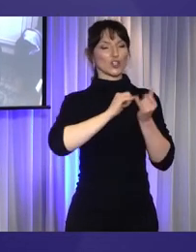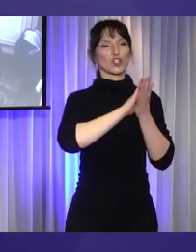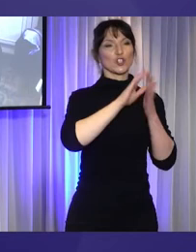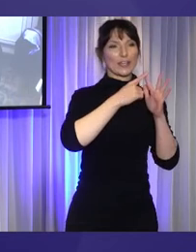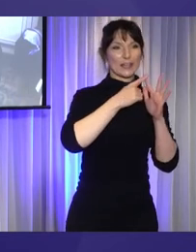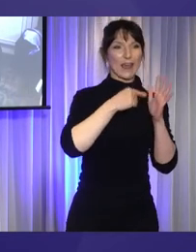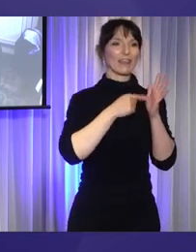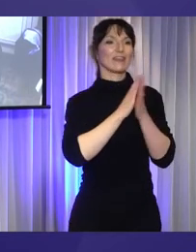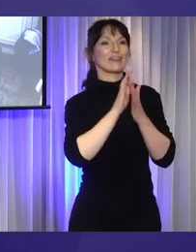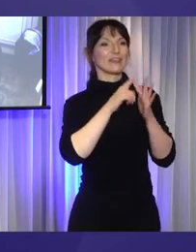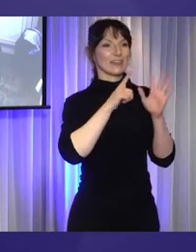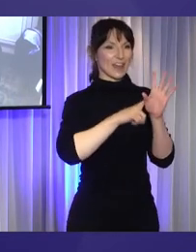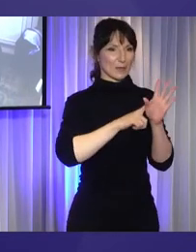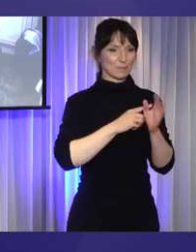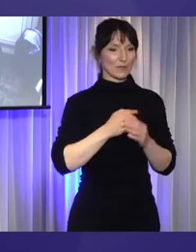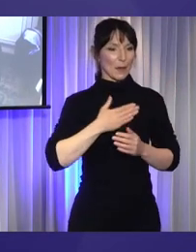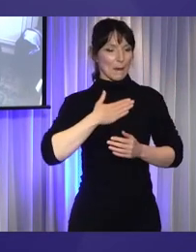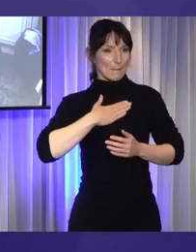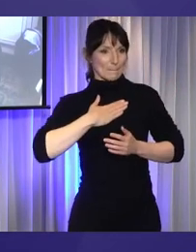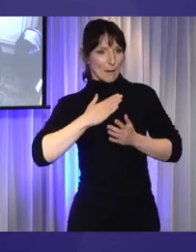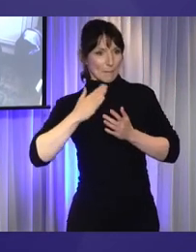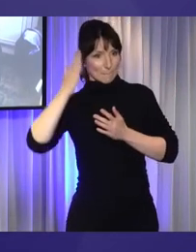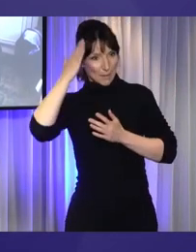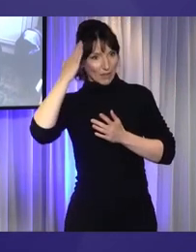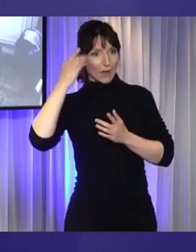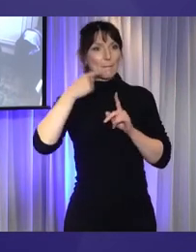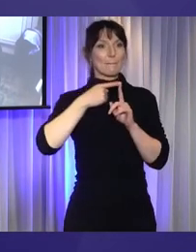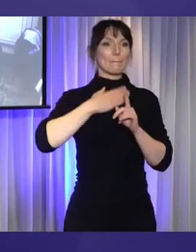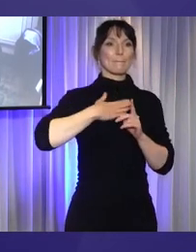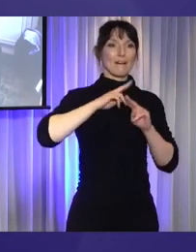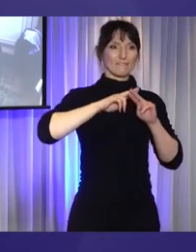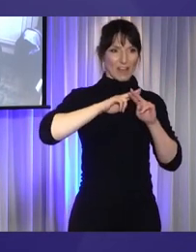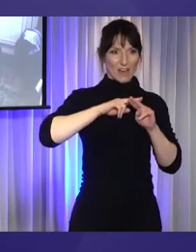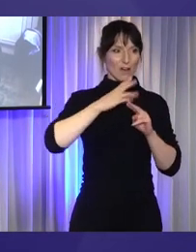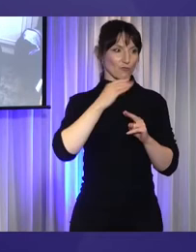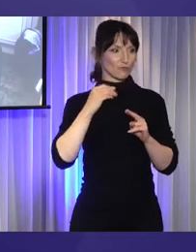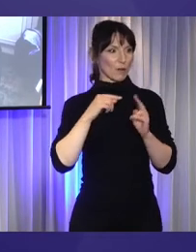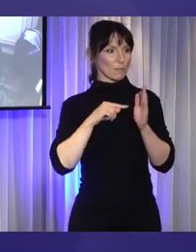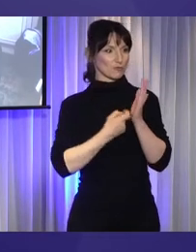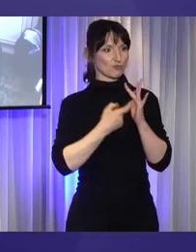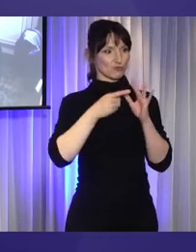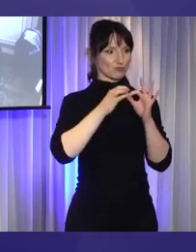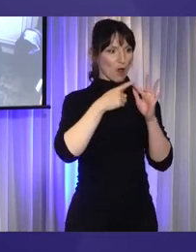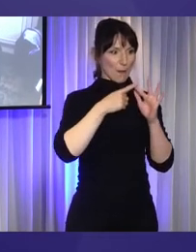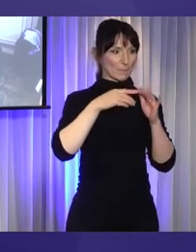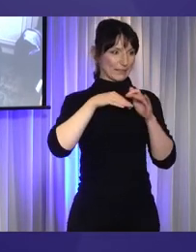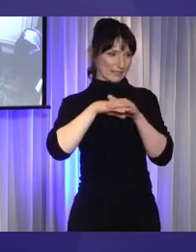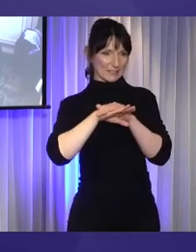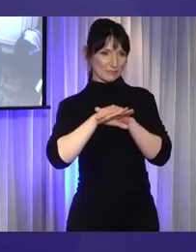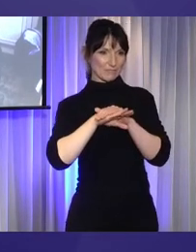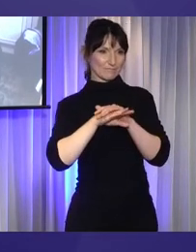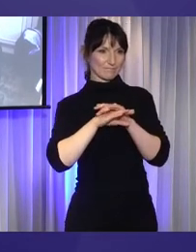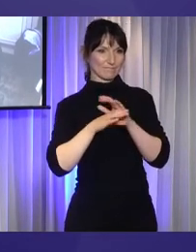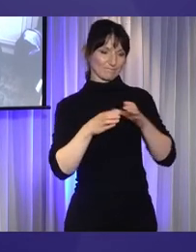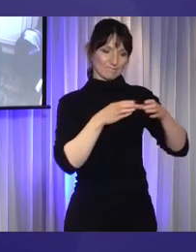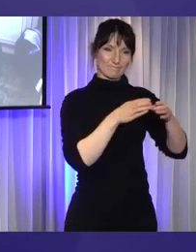born to a clan called Abegi and my father Teramo. My sub-tribe is called Kakua and the tribal group I belong to is called